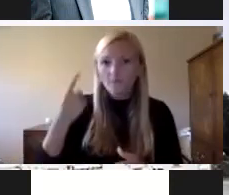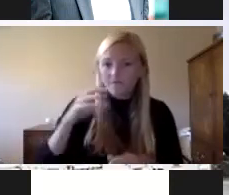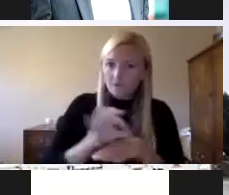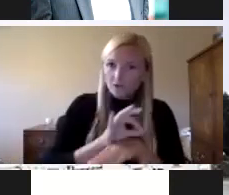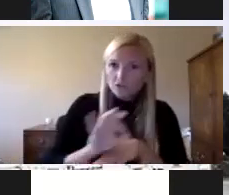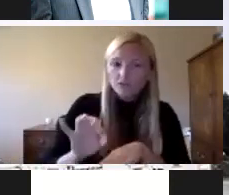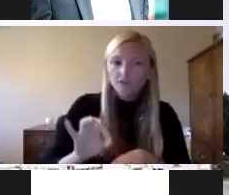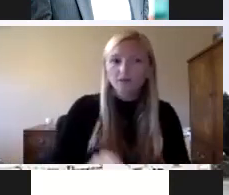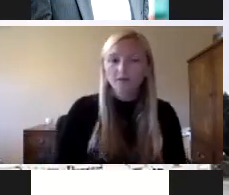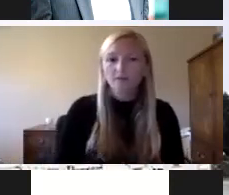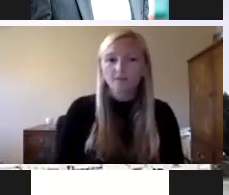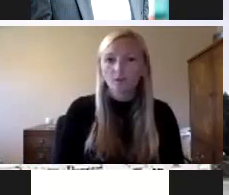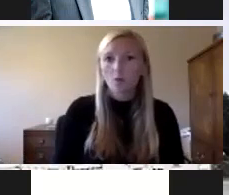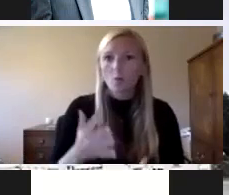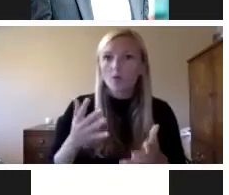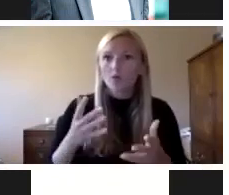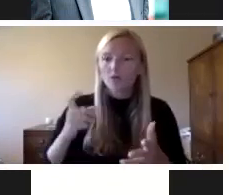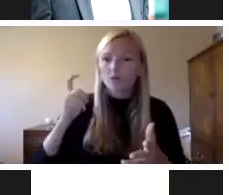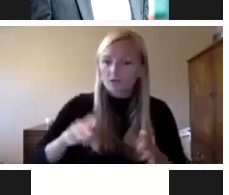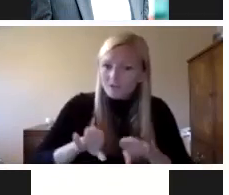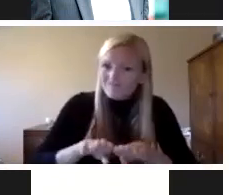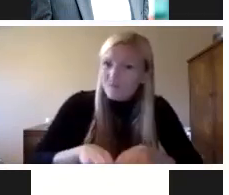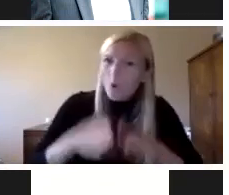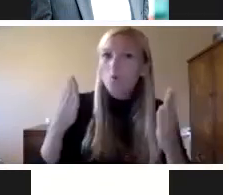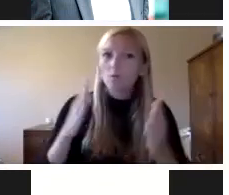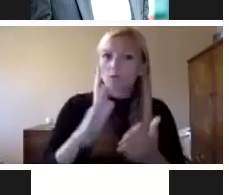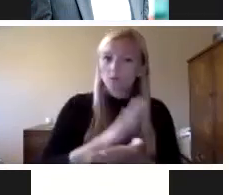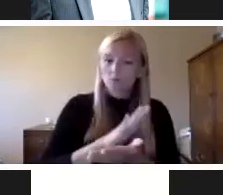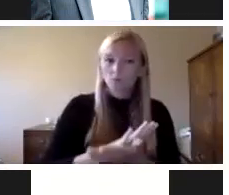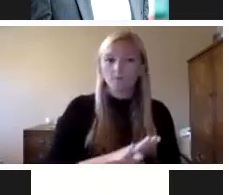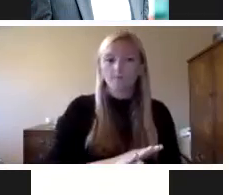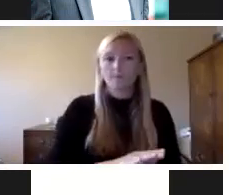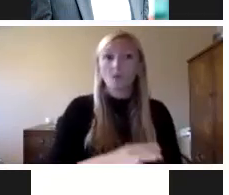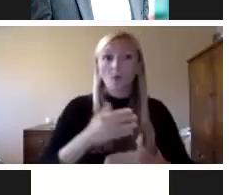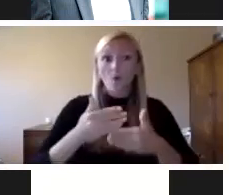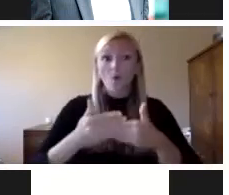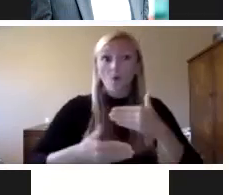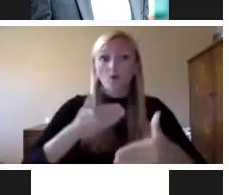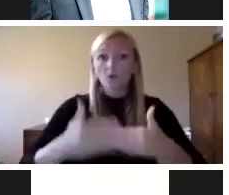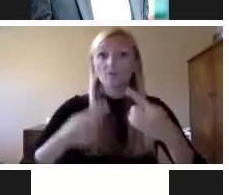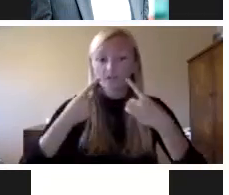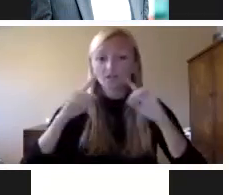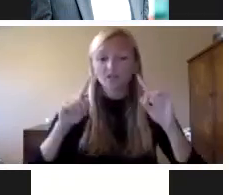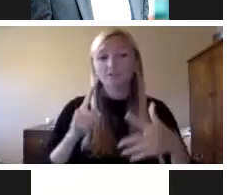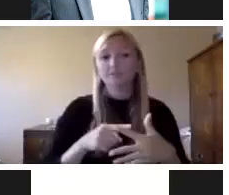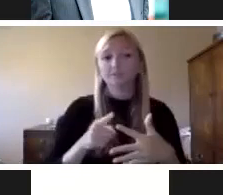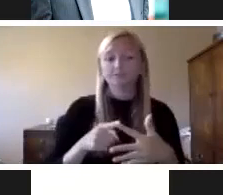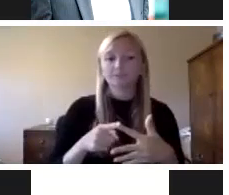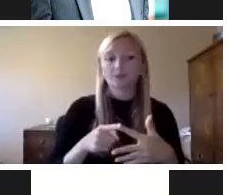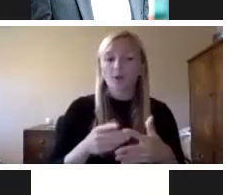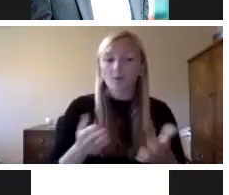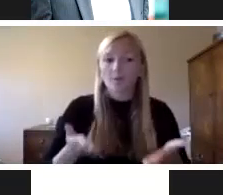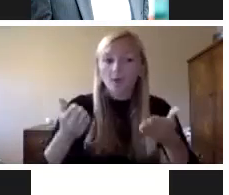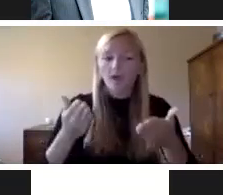what you absolutely need to reopen the doors. Orders of succession, also very important. We need to provide organized and